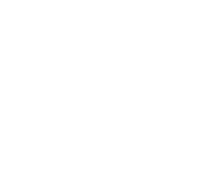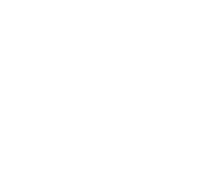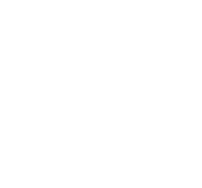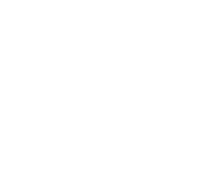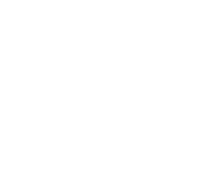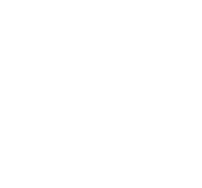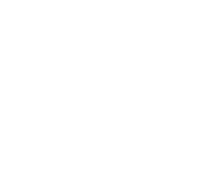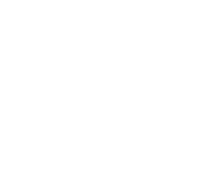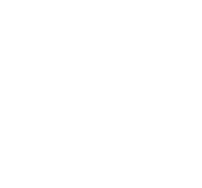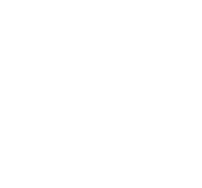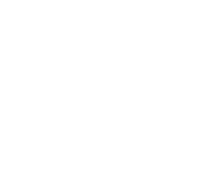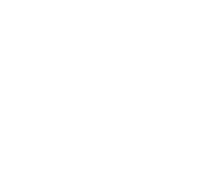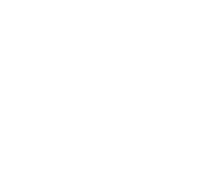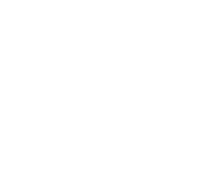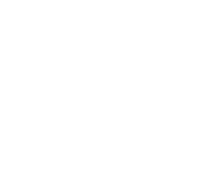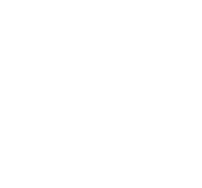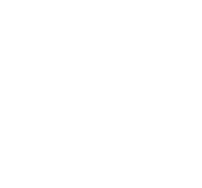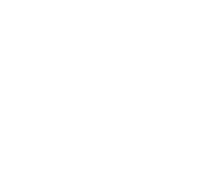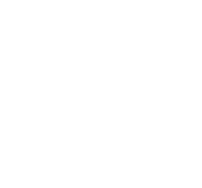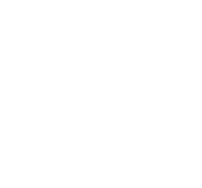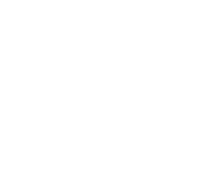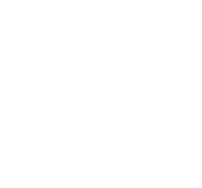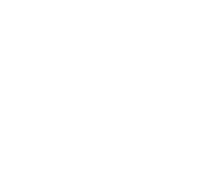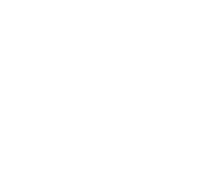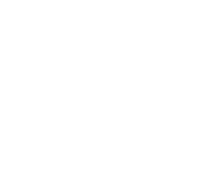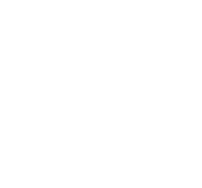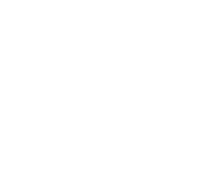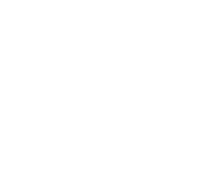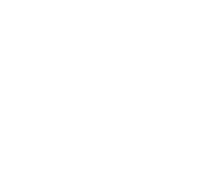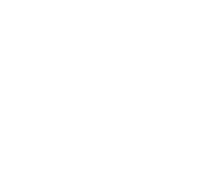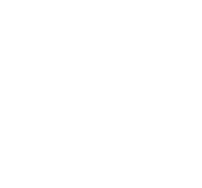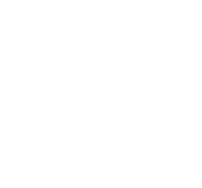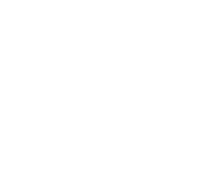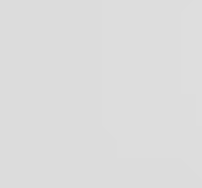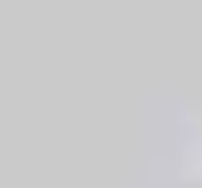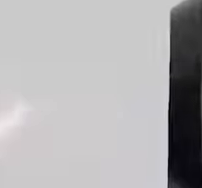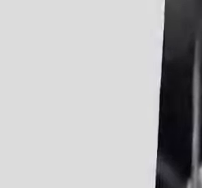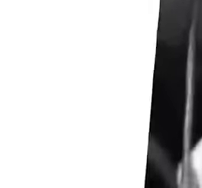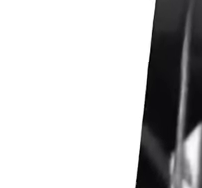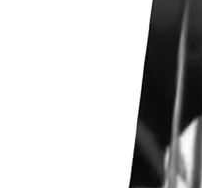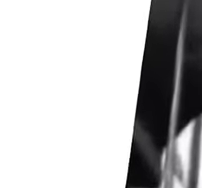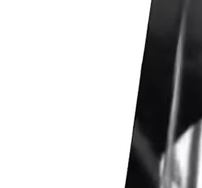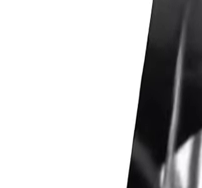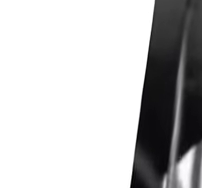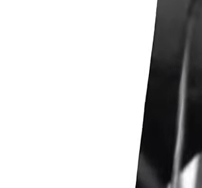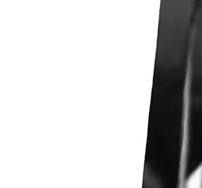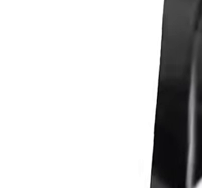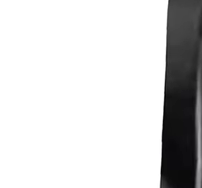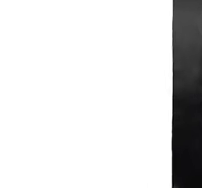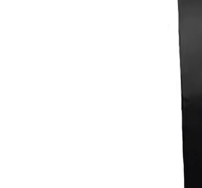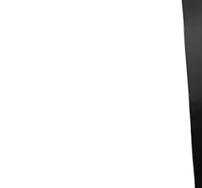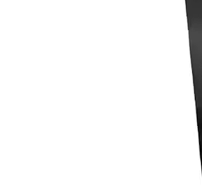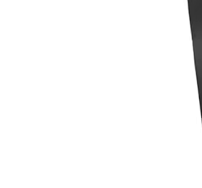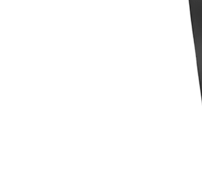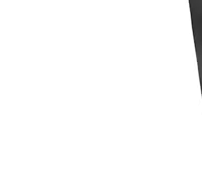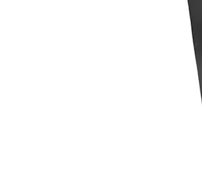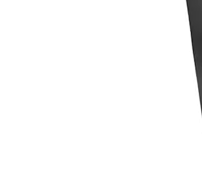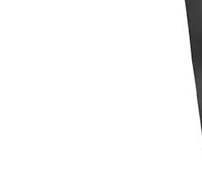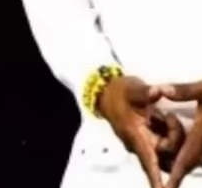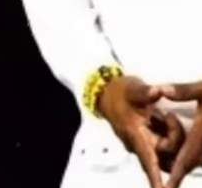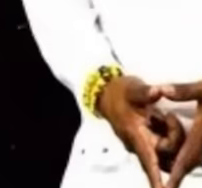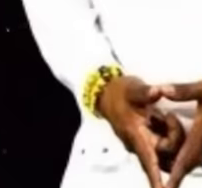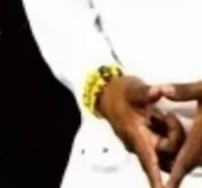Come feel the energy as we reignite the calypso magic. Experience magic of live